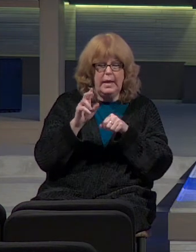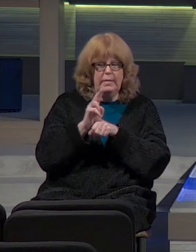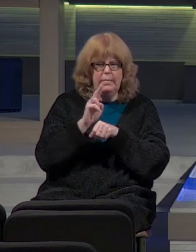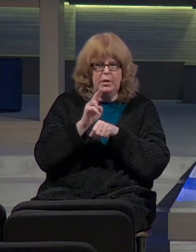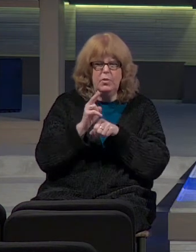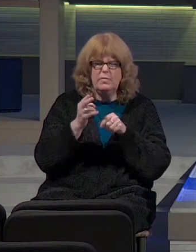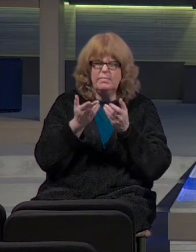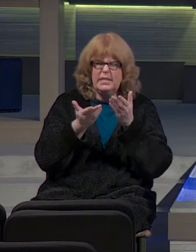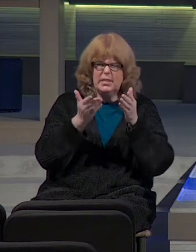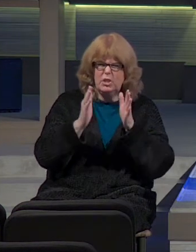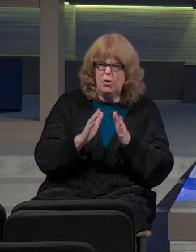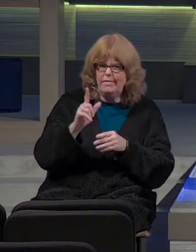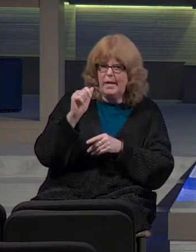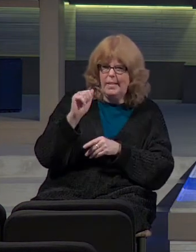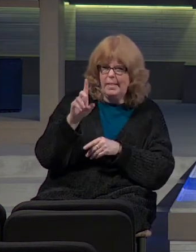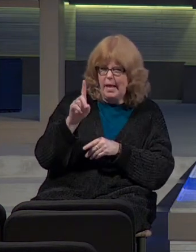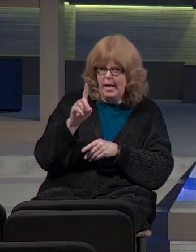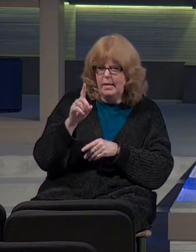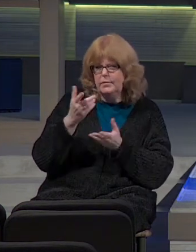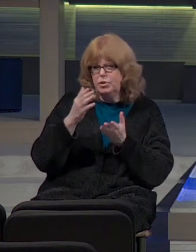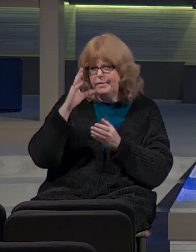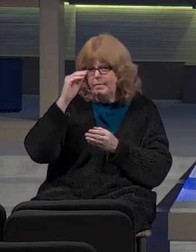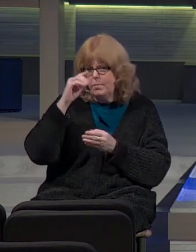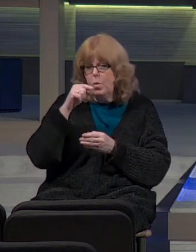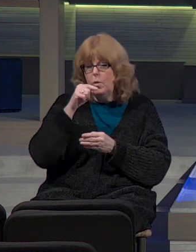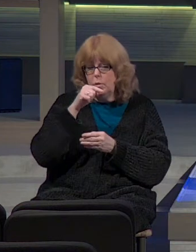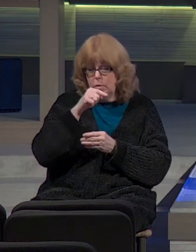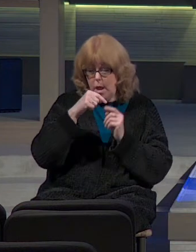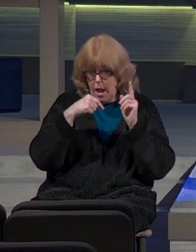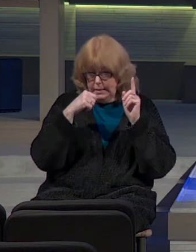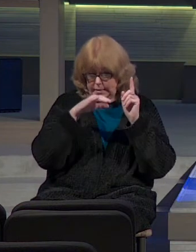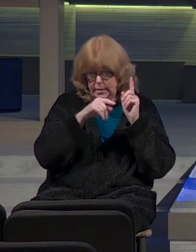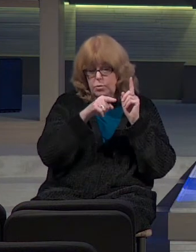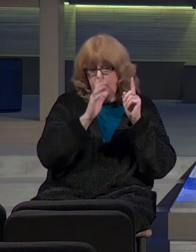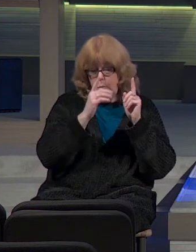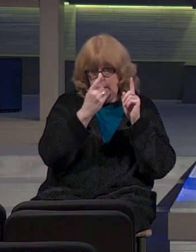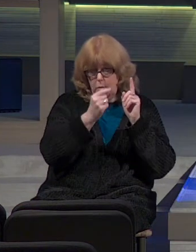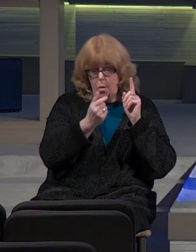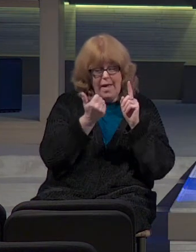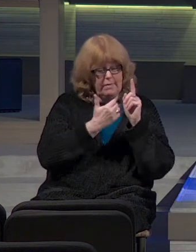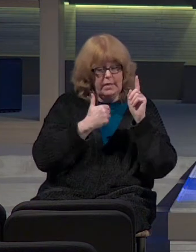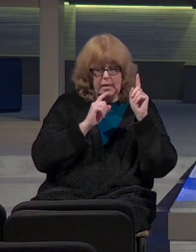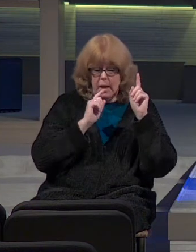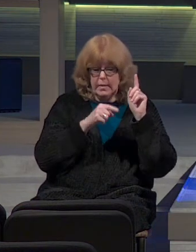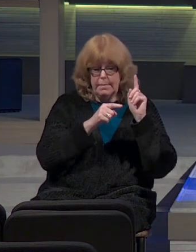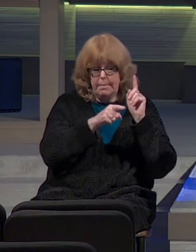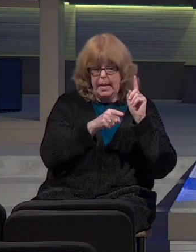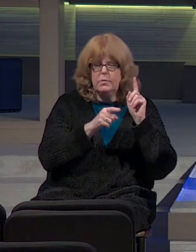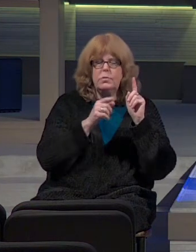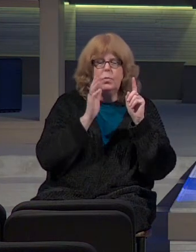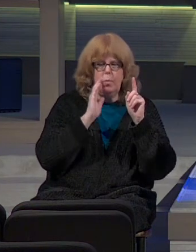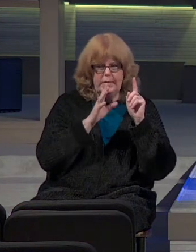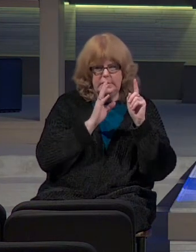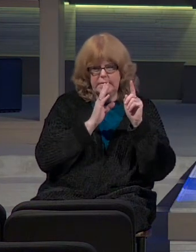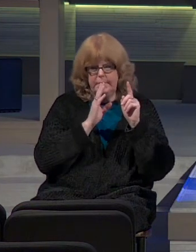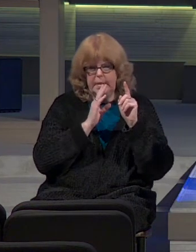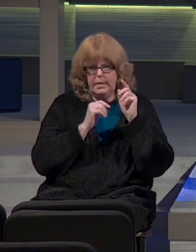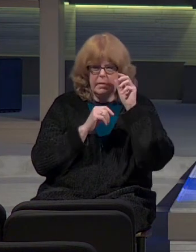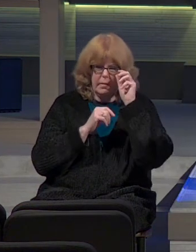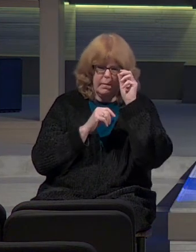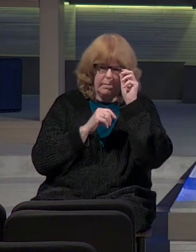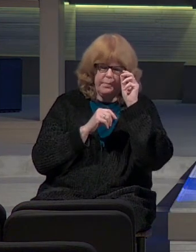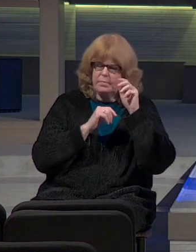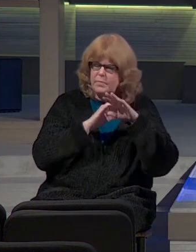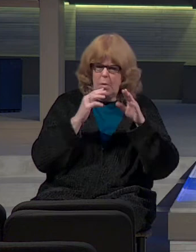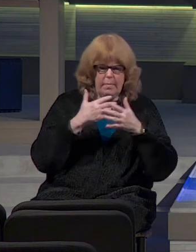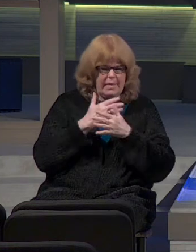servant lad, like a servant boy kind of thing. You will go. And all that I command you, you shall speak. Do not